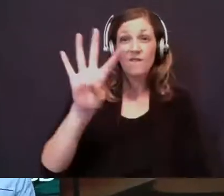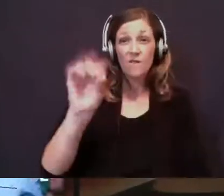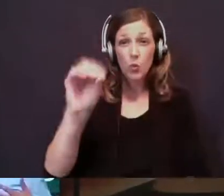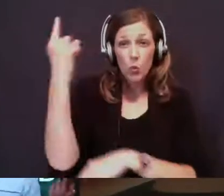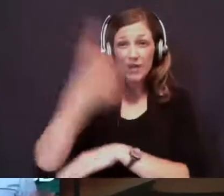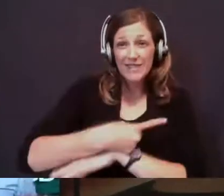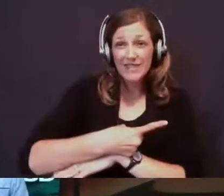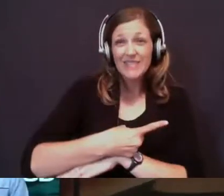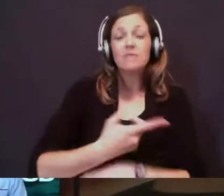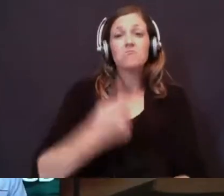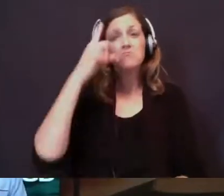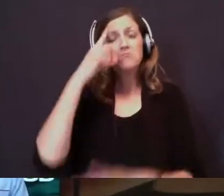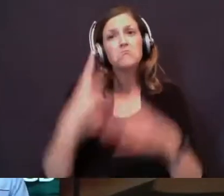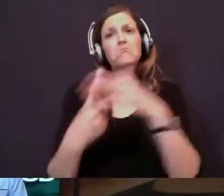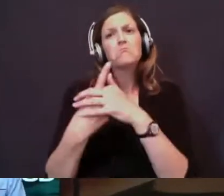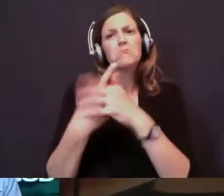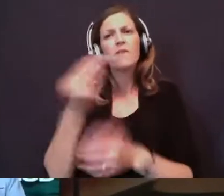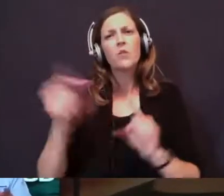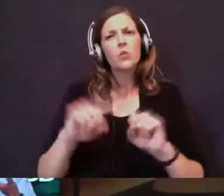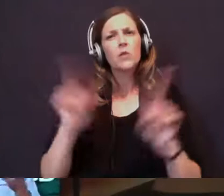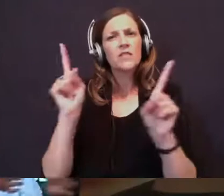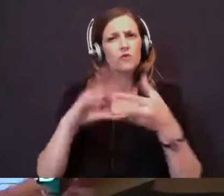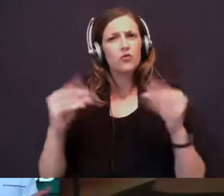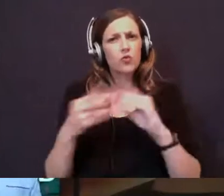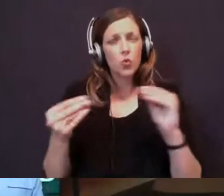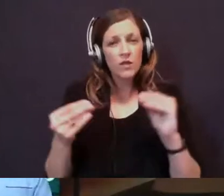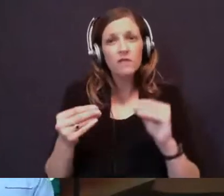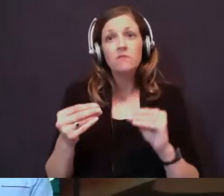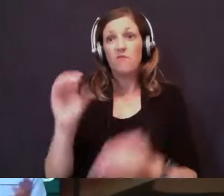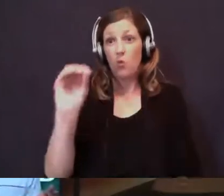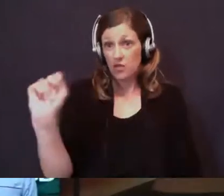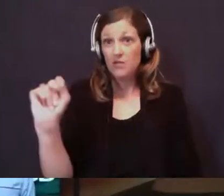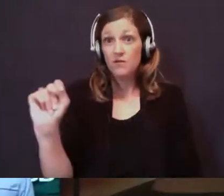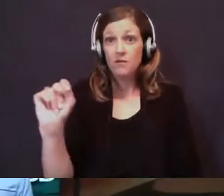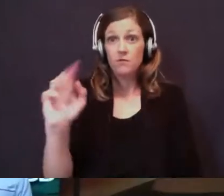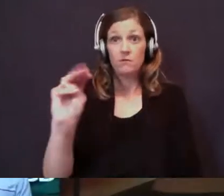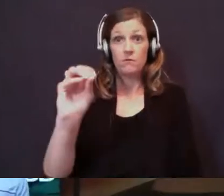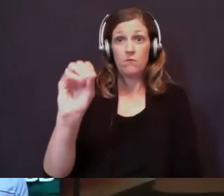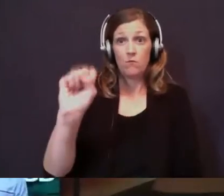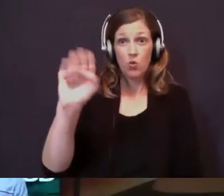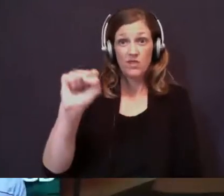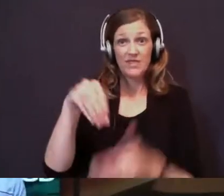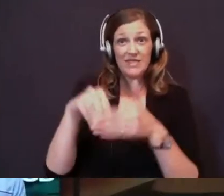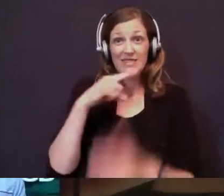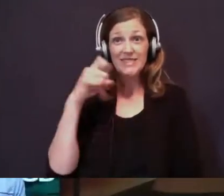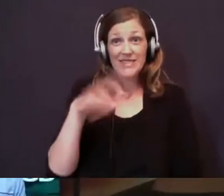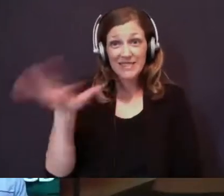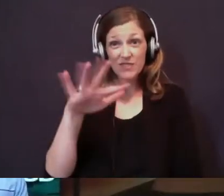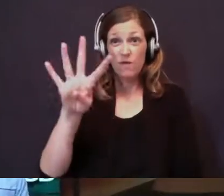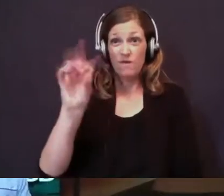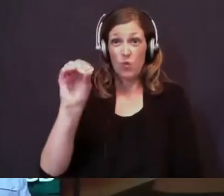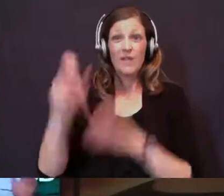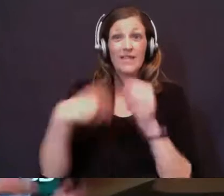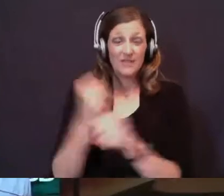This brings to mind a few different stories throughout scripture. You think the Old Testament. Moses was in the desert for 40 years.